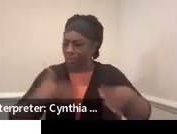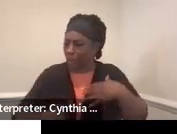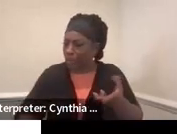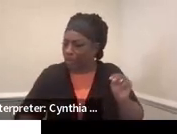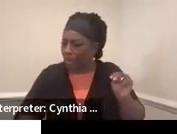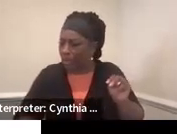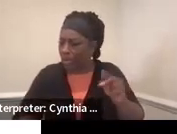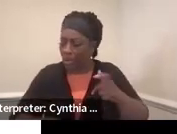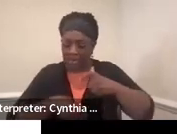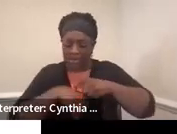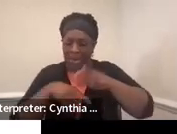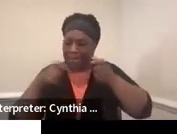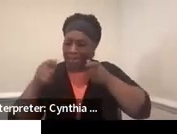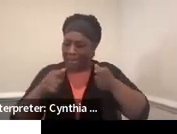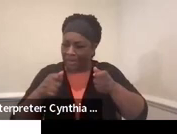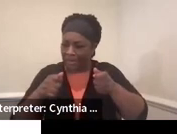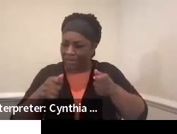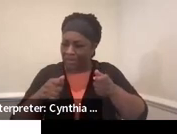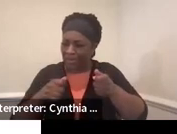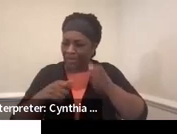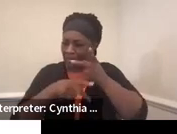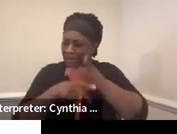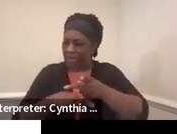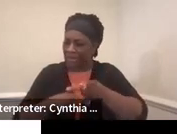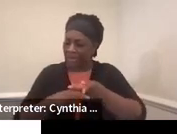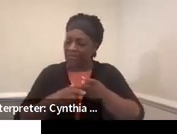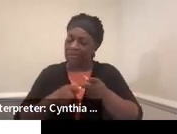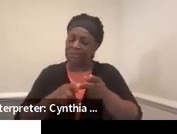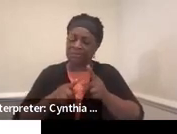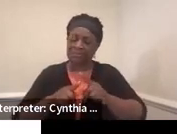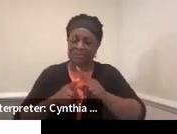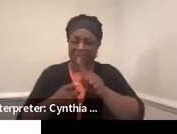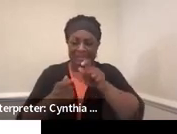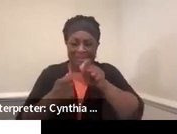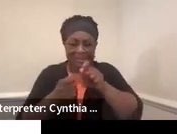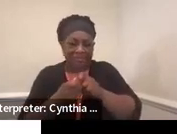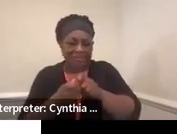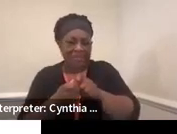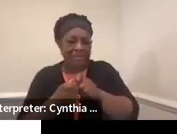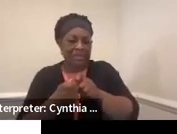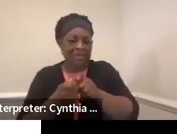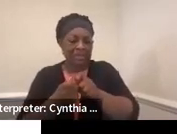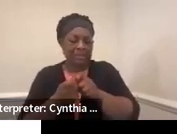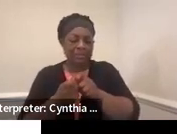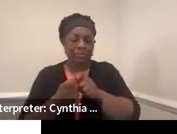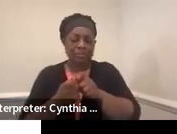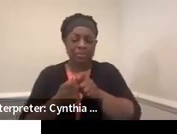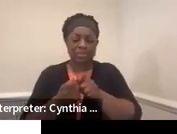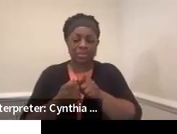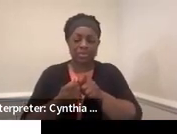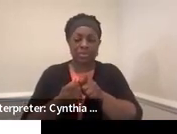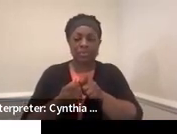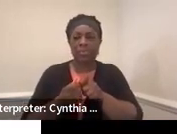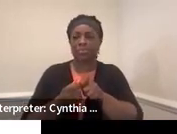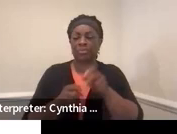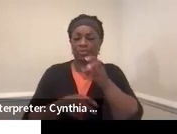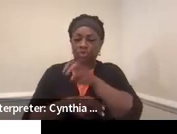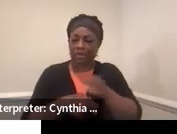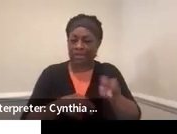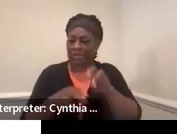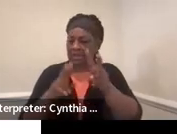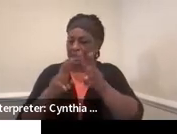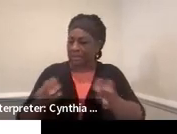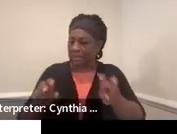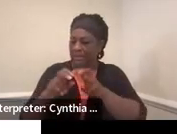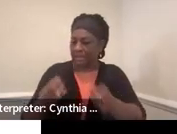time management. So being very specific as to what transition assessment